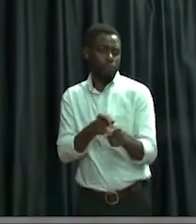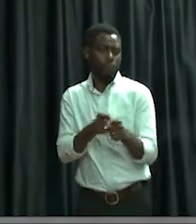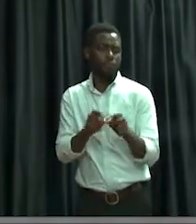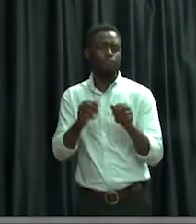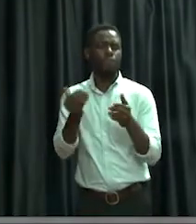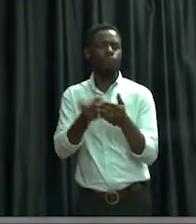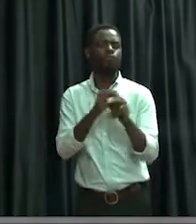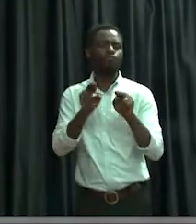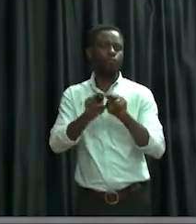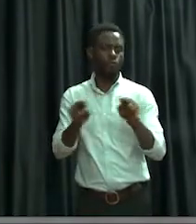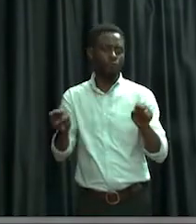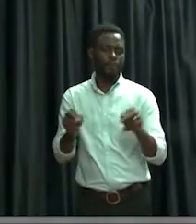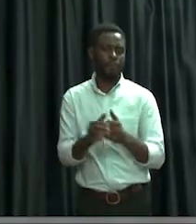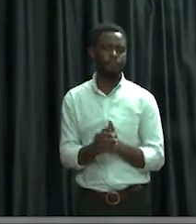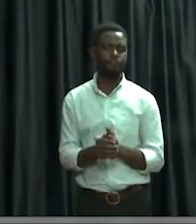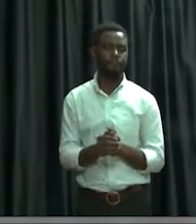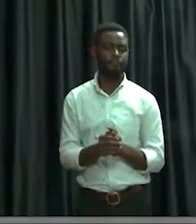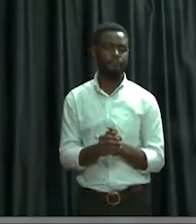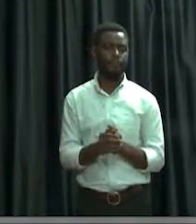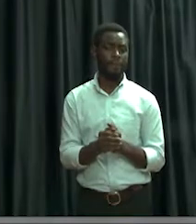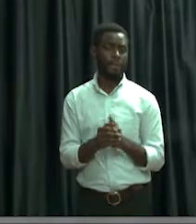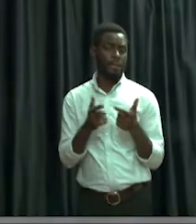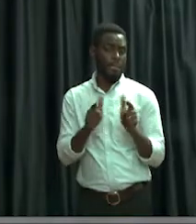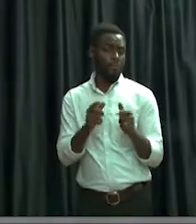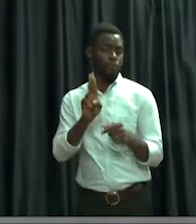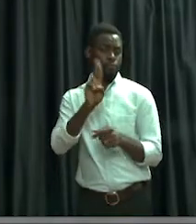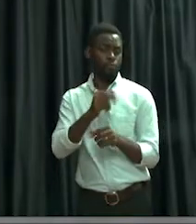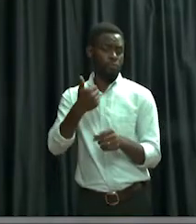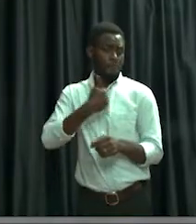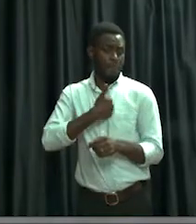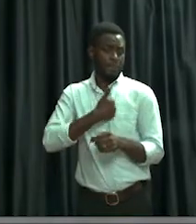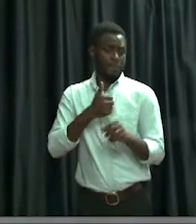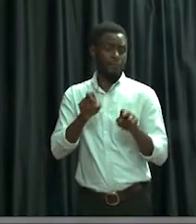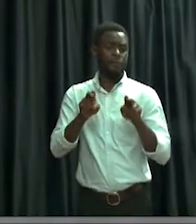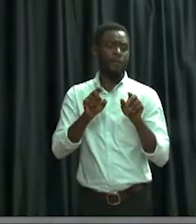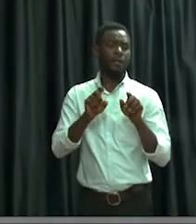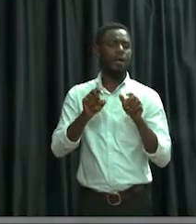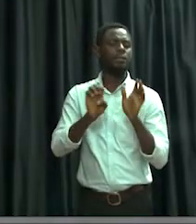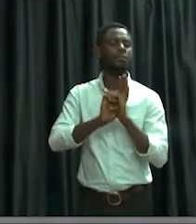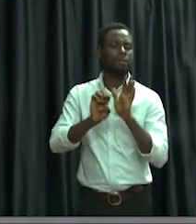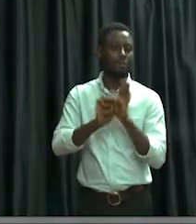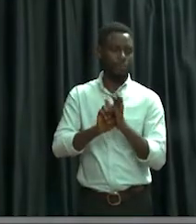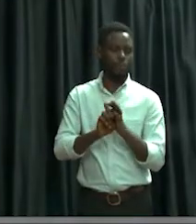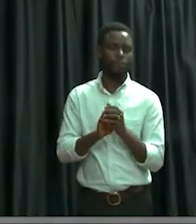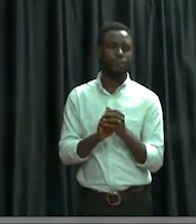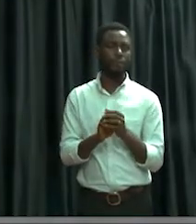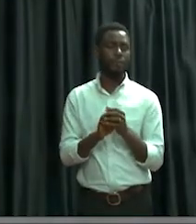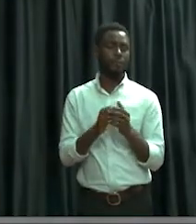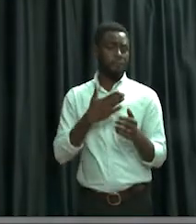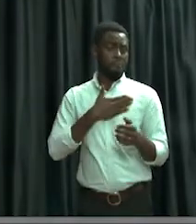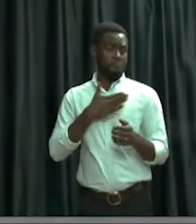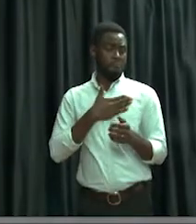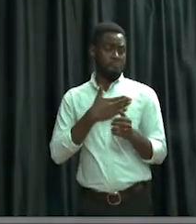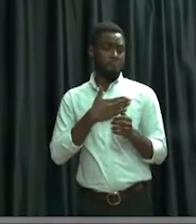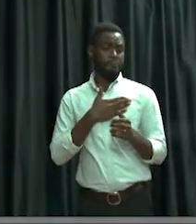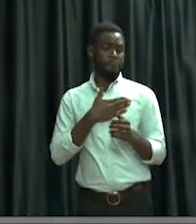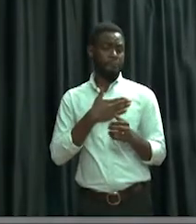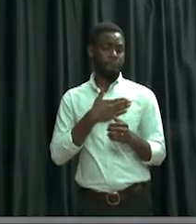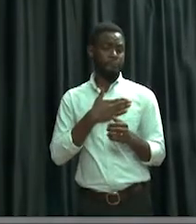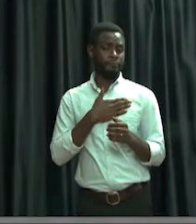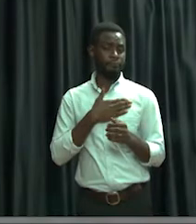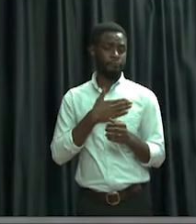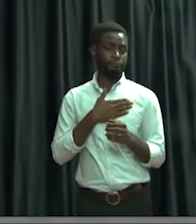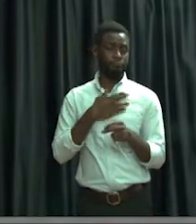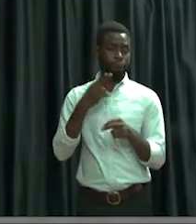you are responding, the new normal. Now, let me use myself as an example first and then we'll come to yours. Is that okay? All right. So, let's start with mine.